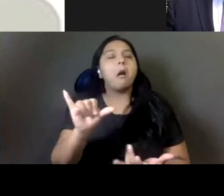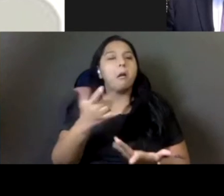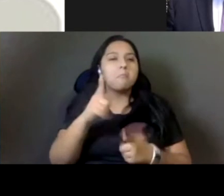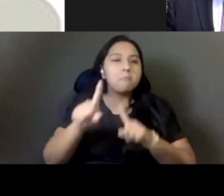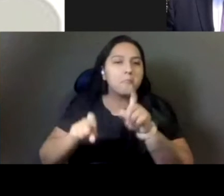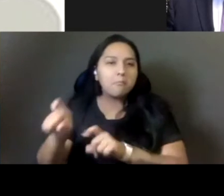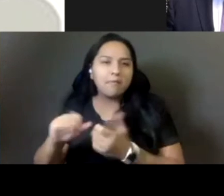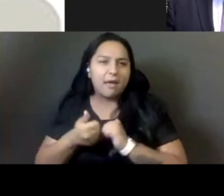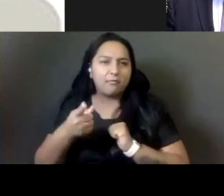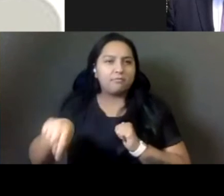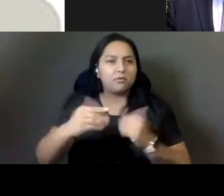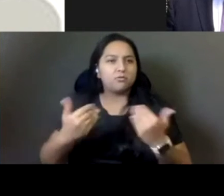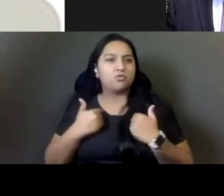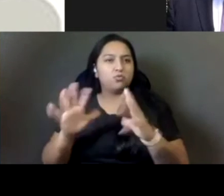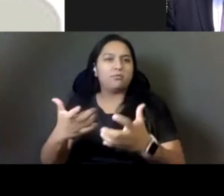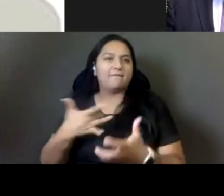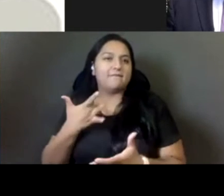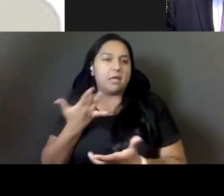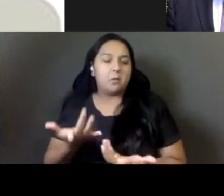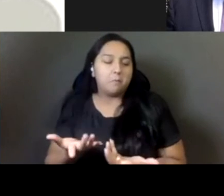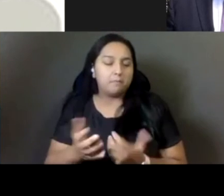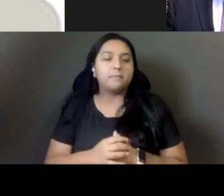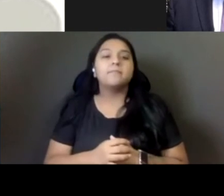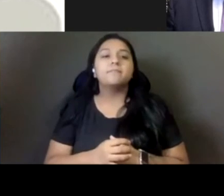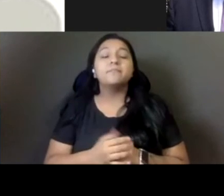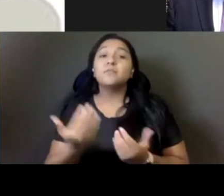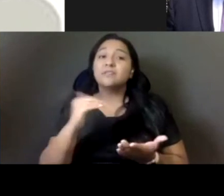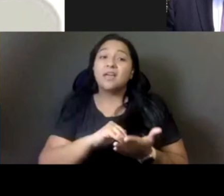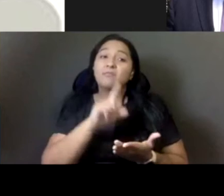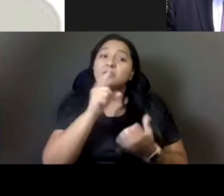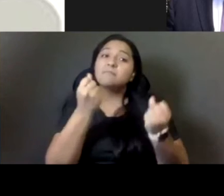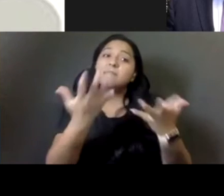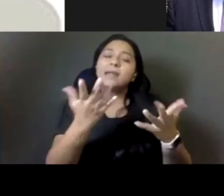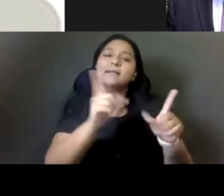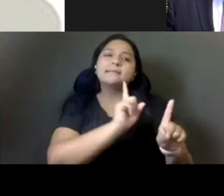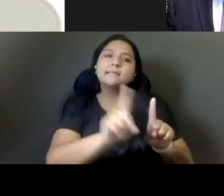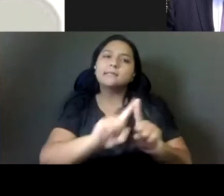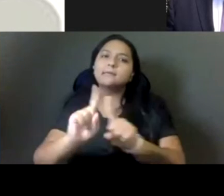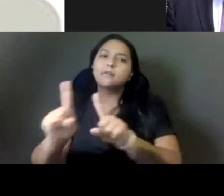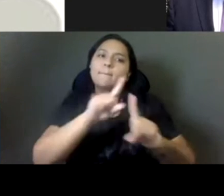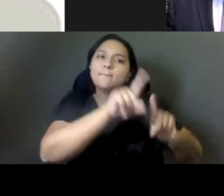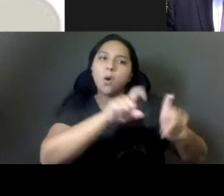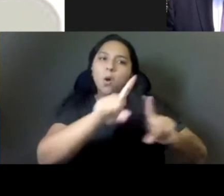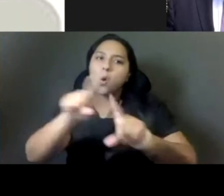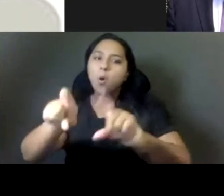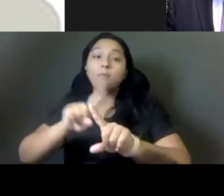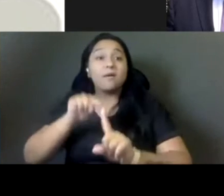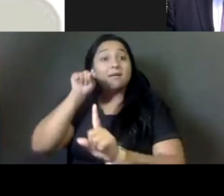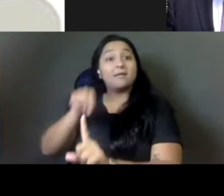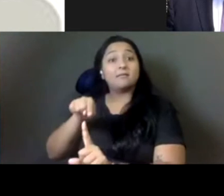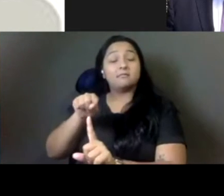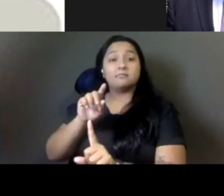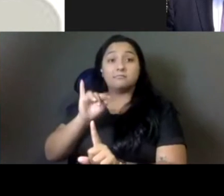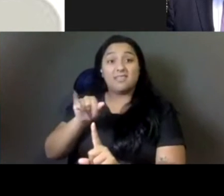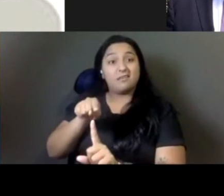Um, and of course, you know, again, there's a lot of polls out there, but this is the only poll that we've seen so far that has really been dedicated to youth and has